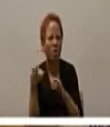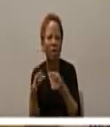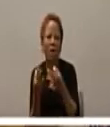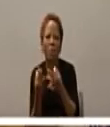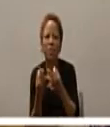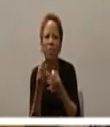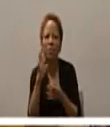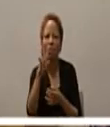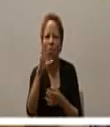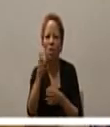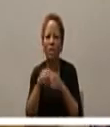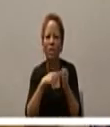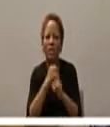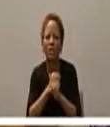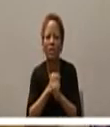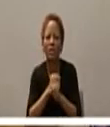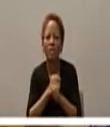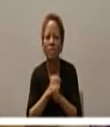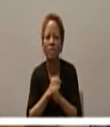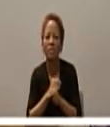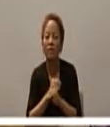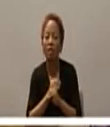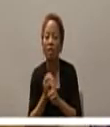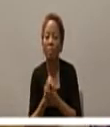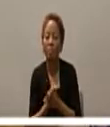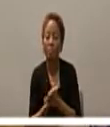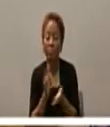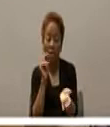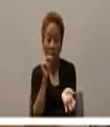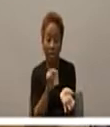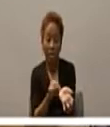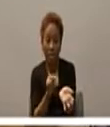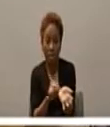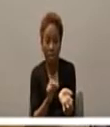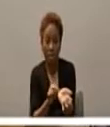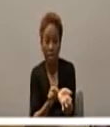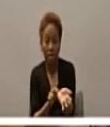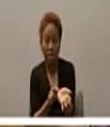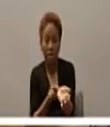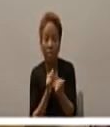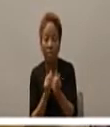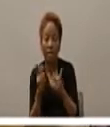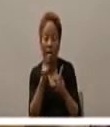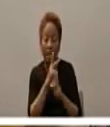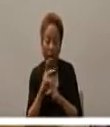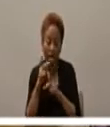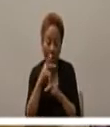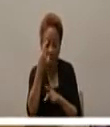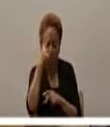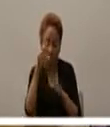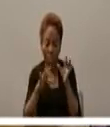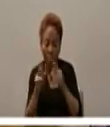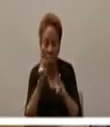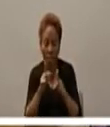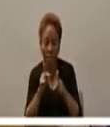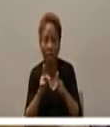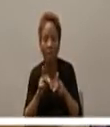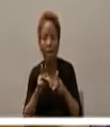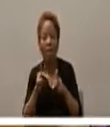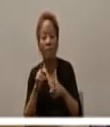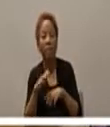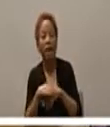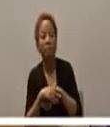she was caring for her own husband who she had to put into the care facility and